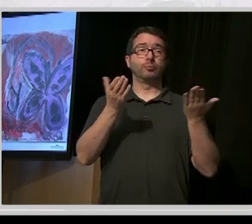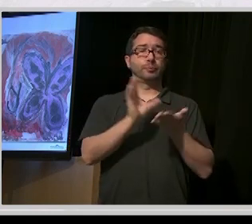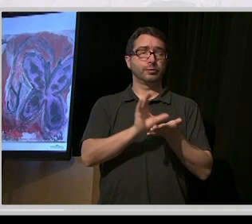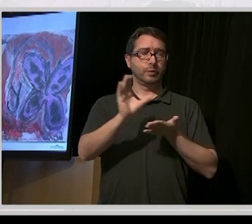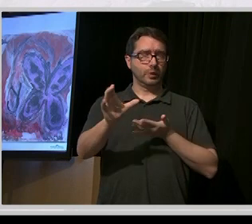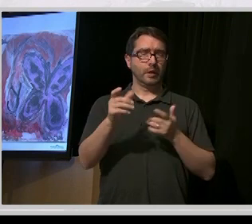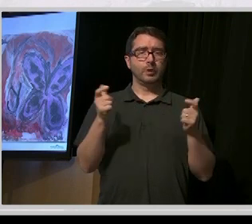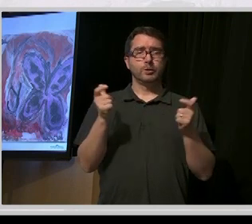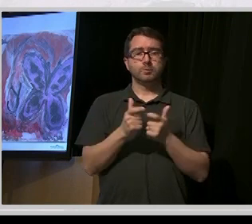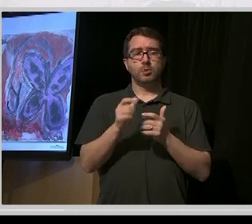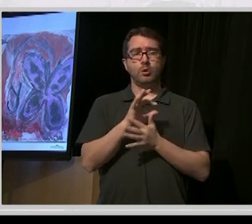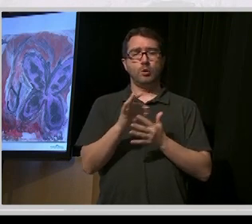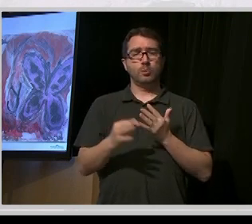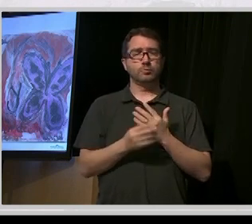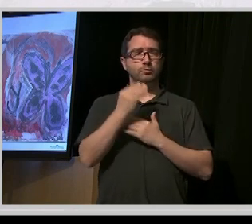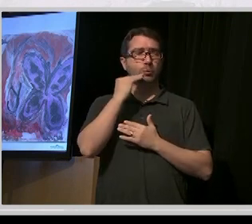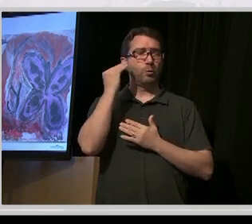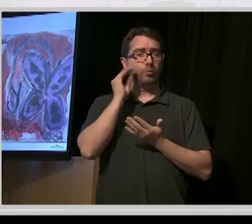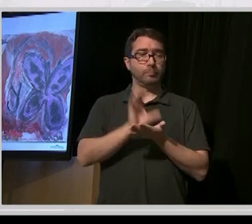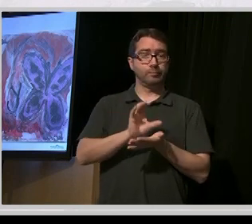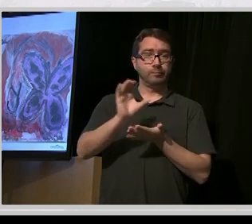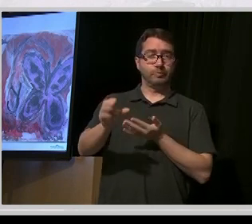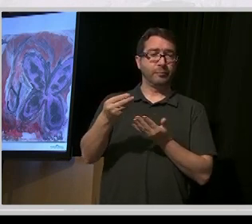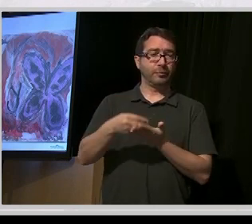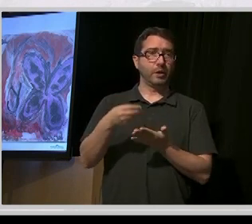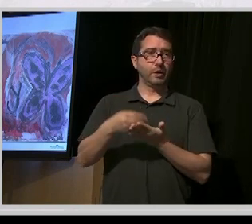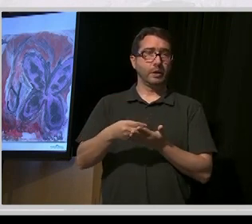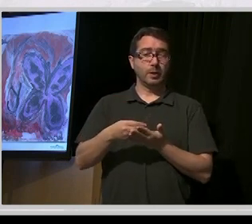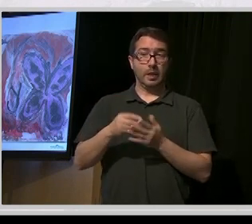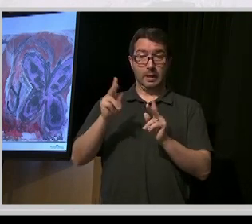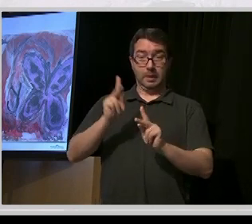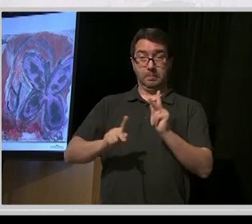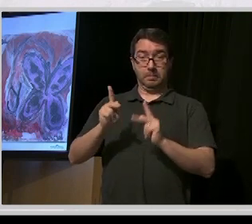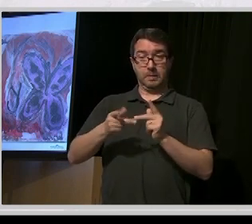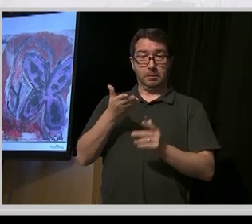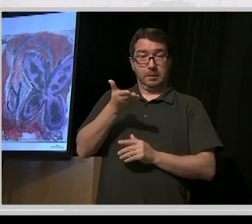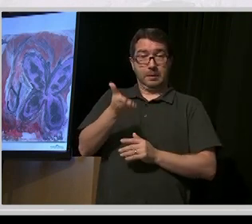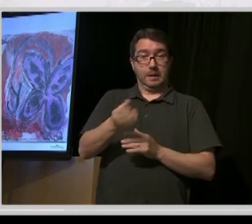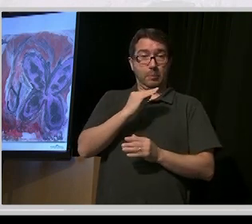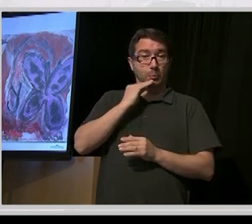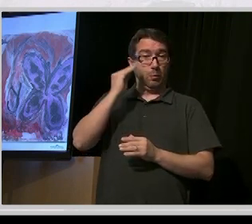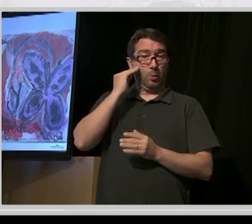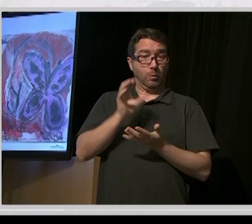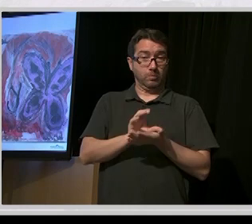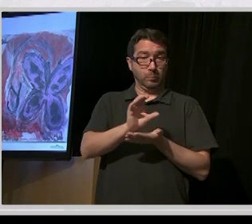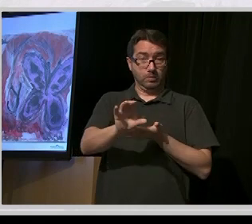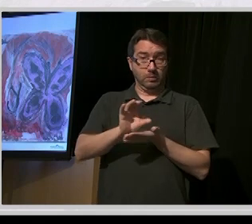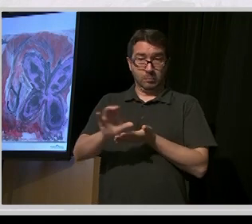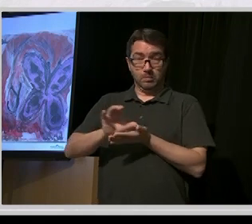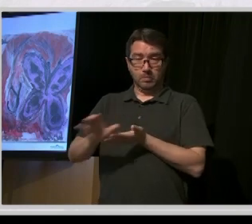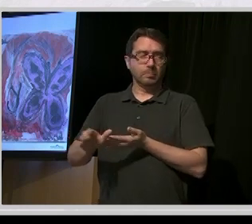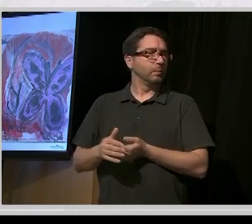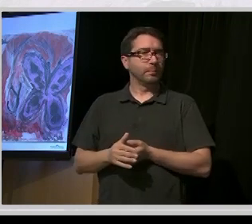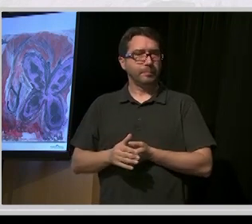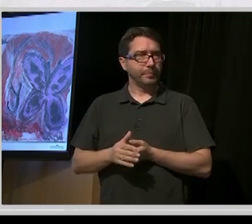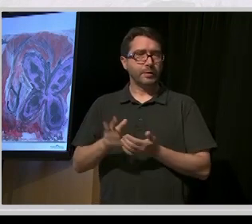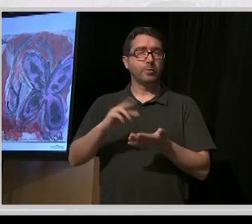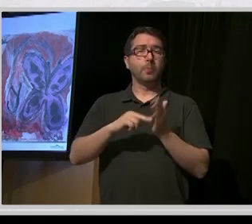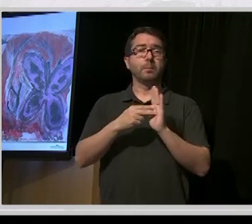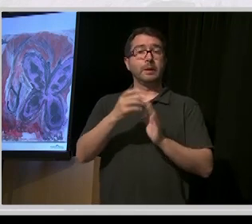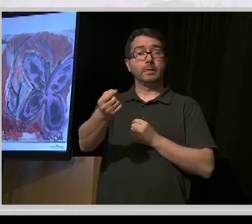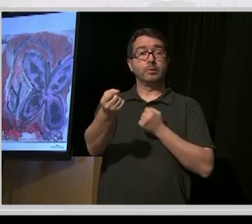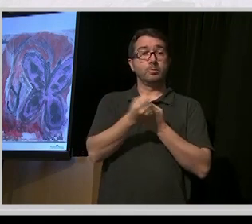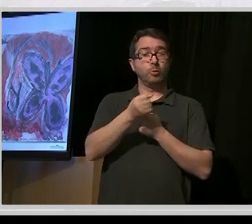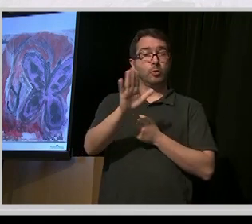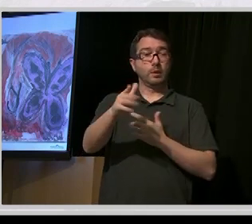option home. We don't fund the people in that home. So what does that mean? That means people's supports they need to live their